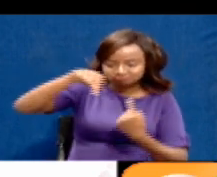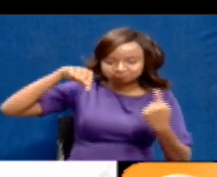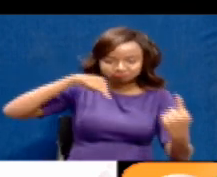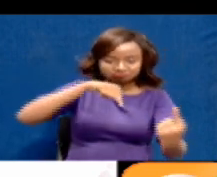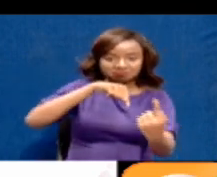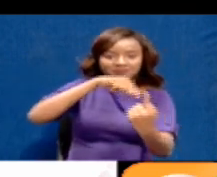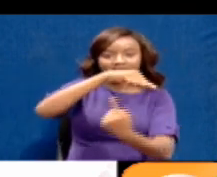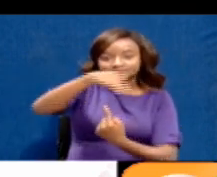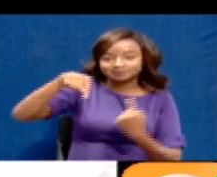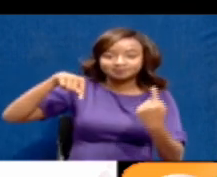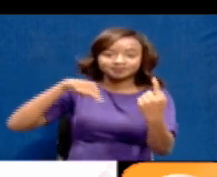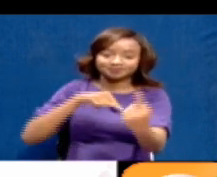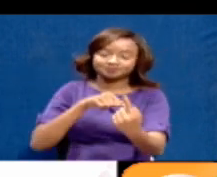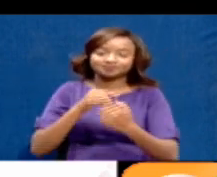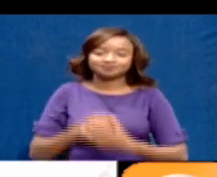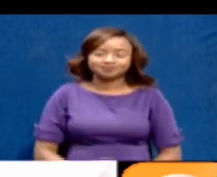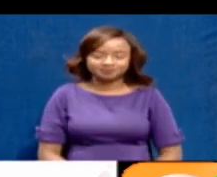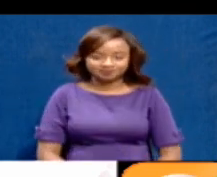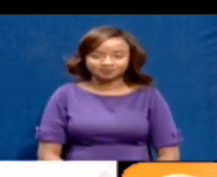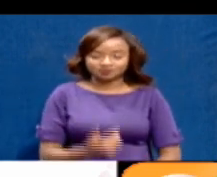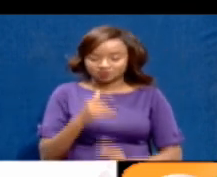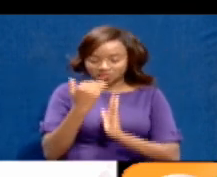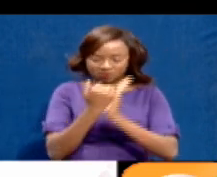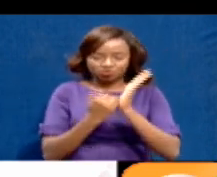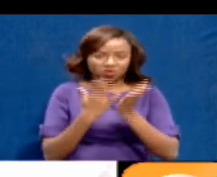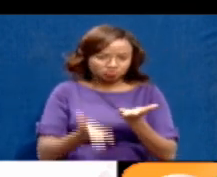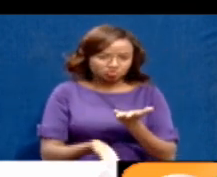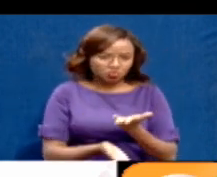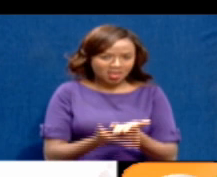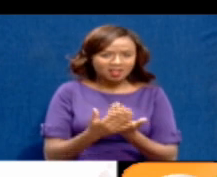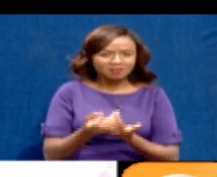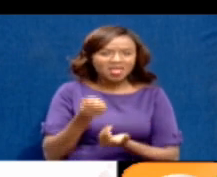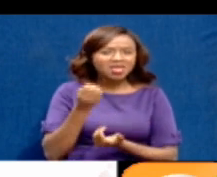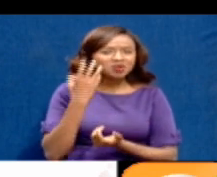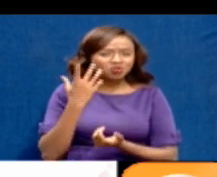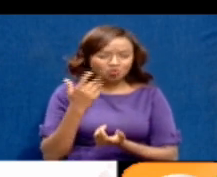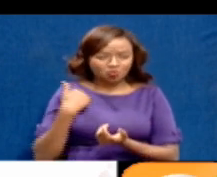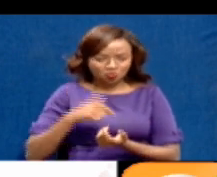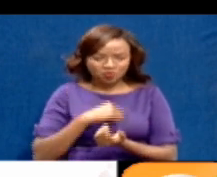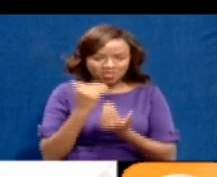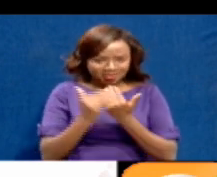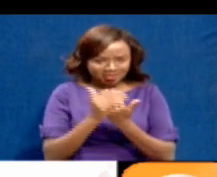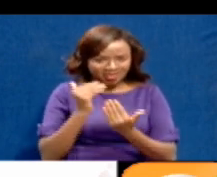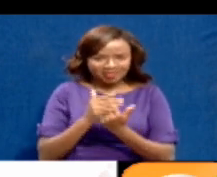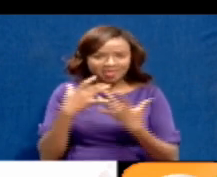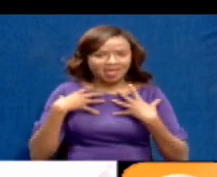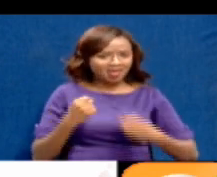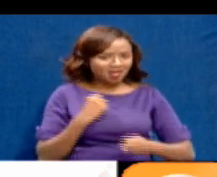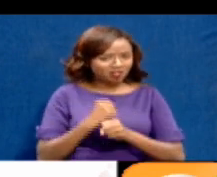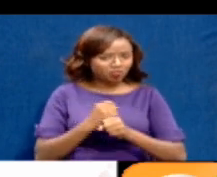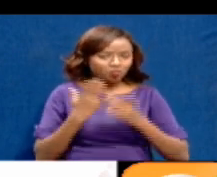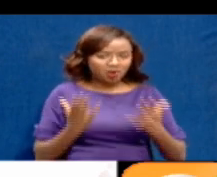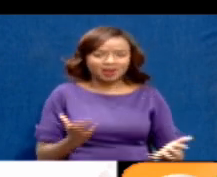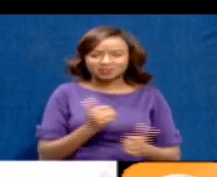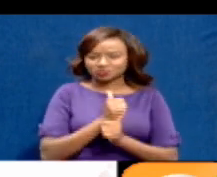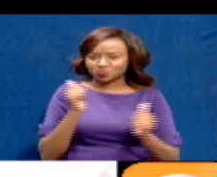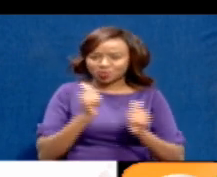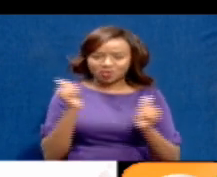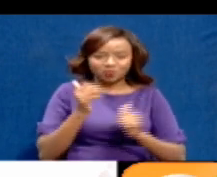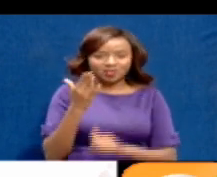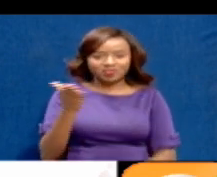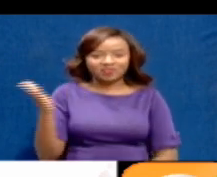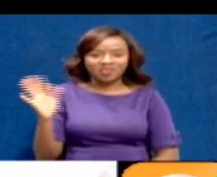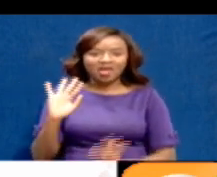So, we have a very elaborate program to make sure that we take care of our frontline teams in terms of